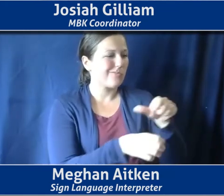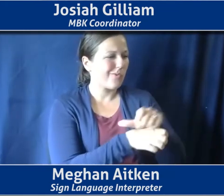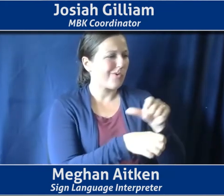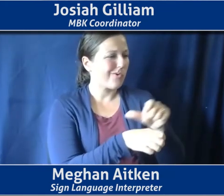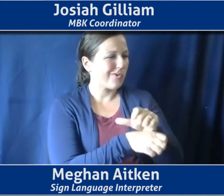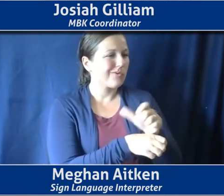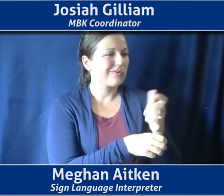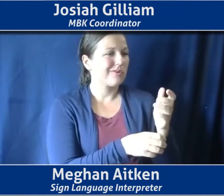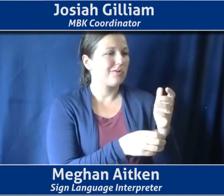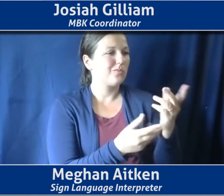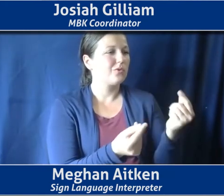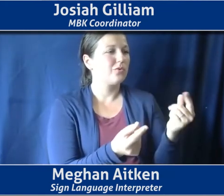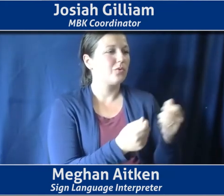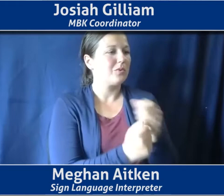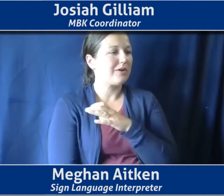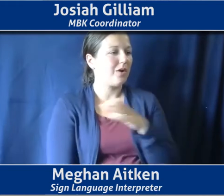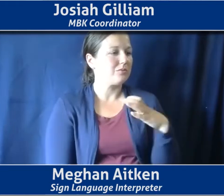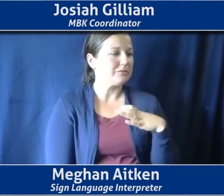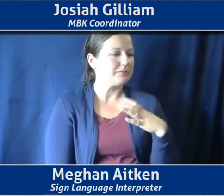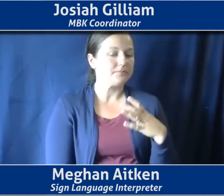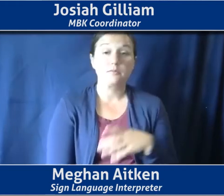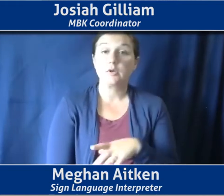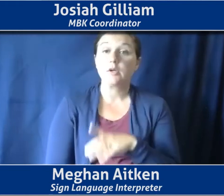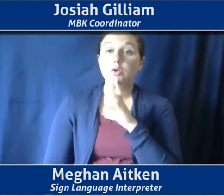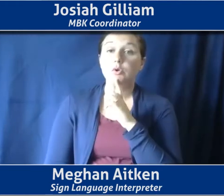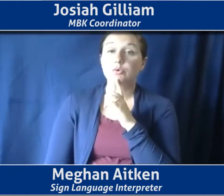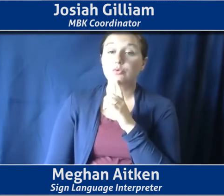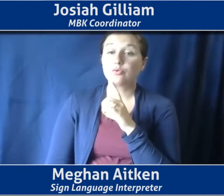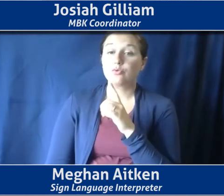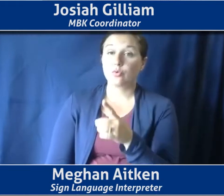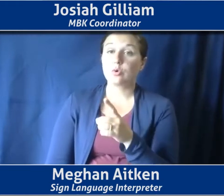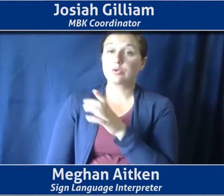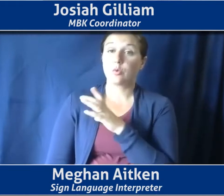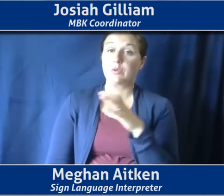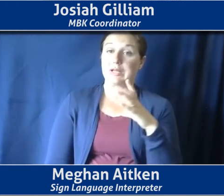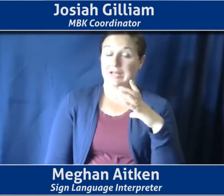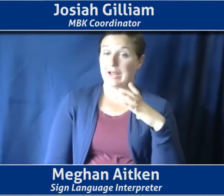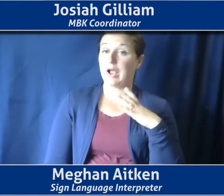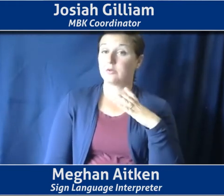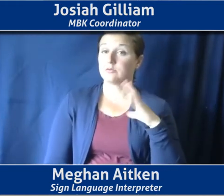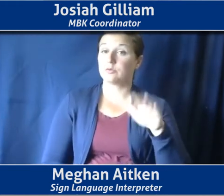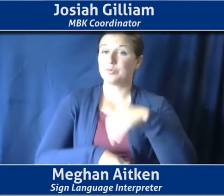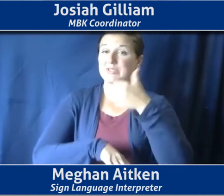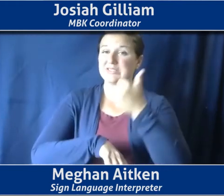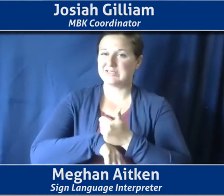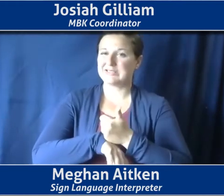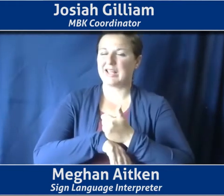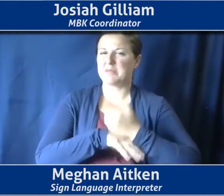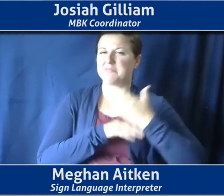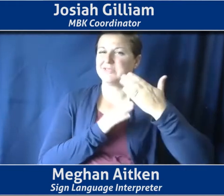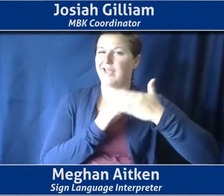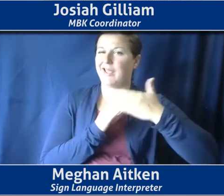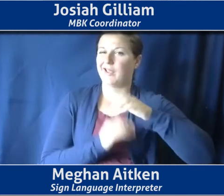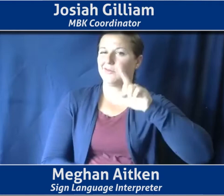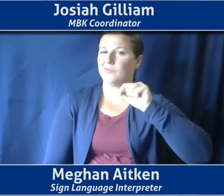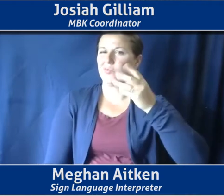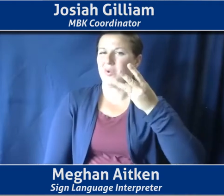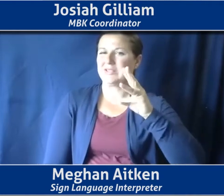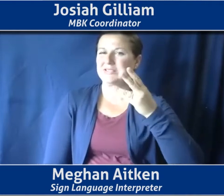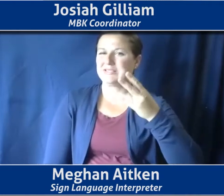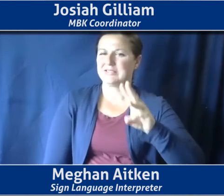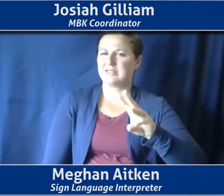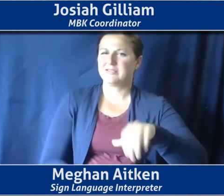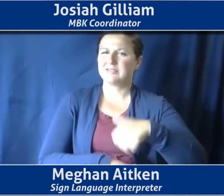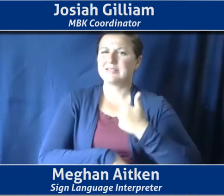thing. Just to give you some, um, kind of background on the council. Um, the council came together in late 2016. was, they were seated about December or